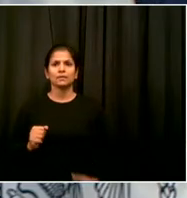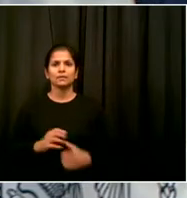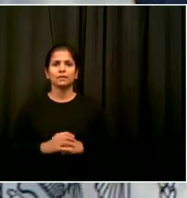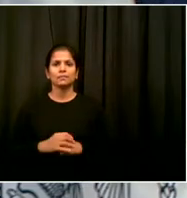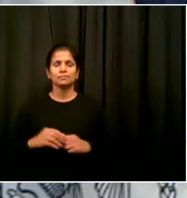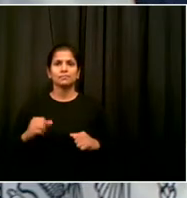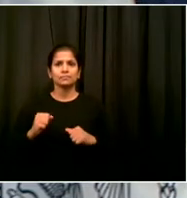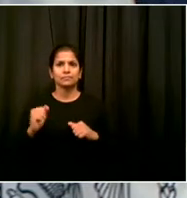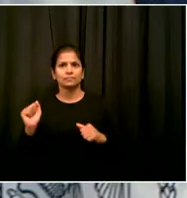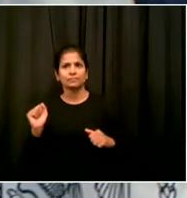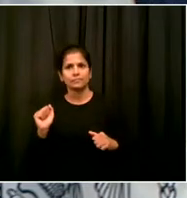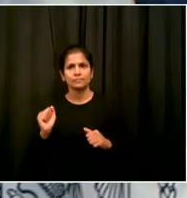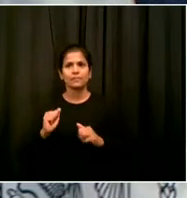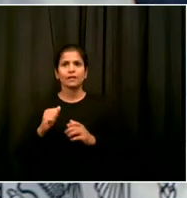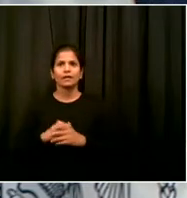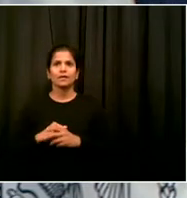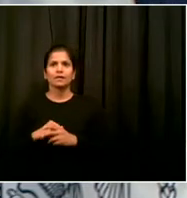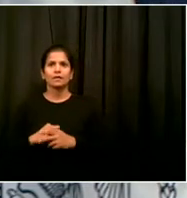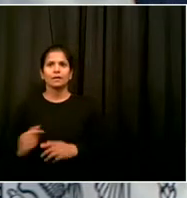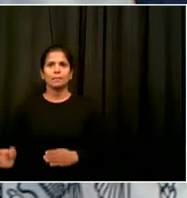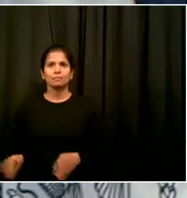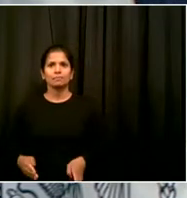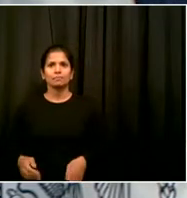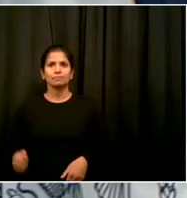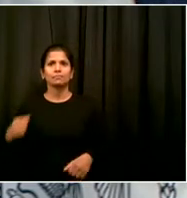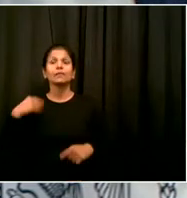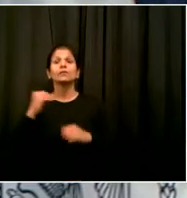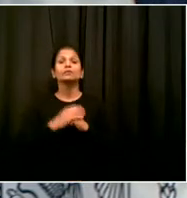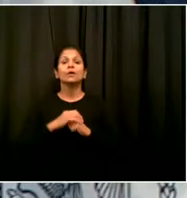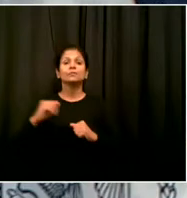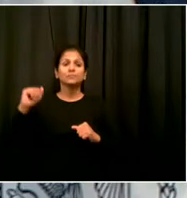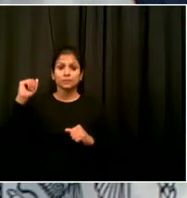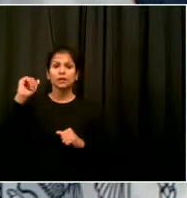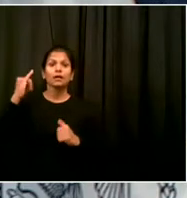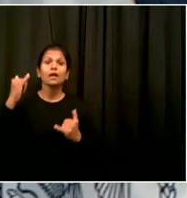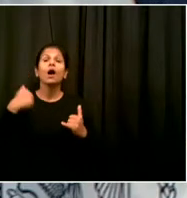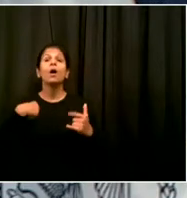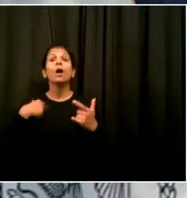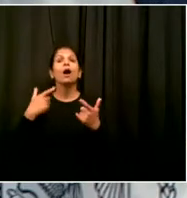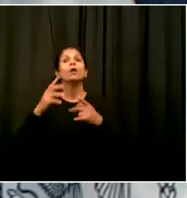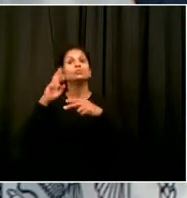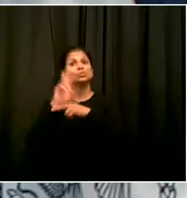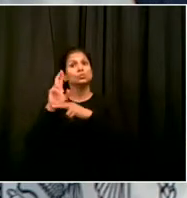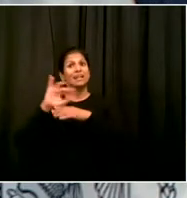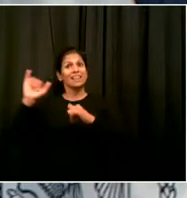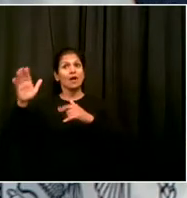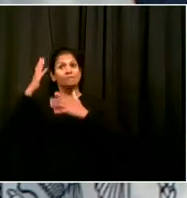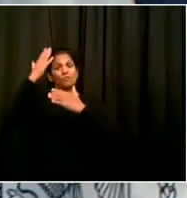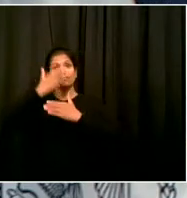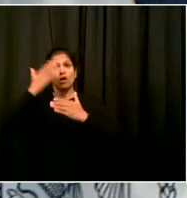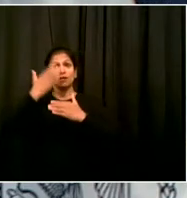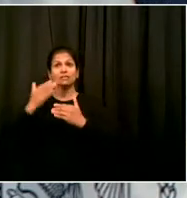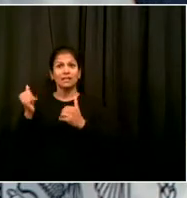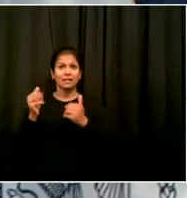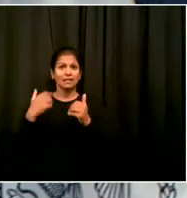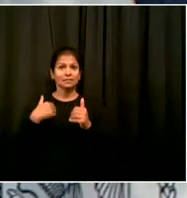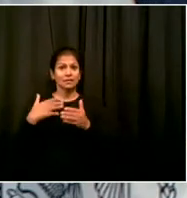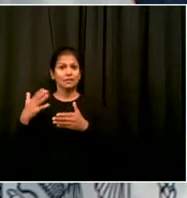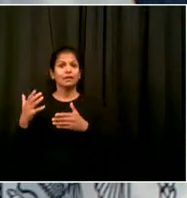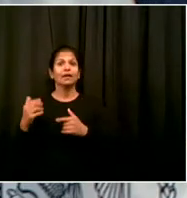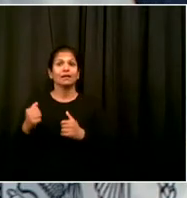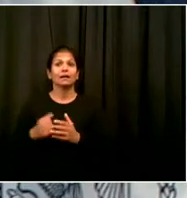safe. So the perfect world is where you have more space and the advantage of the open air. Think about